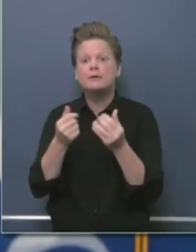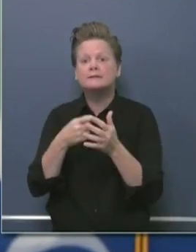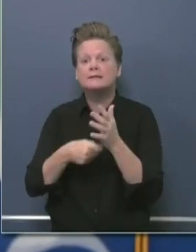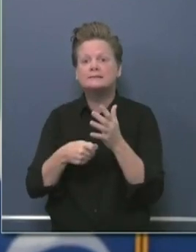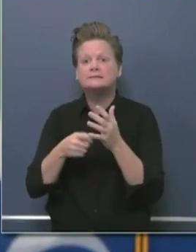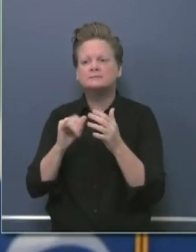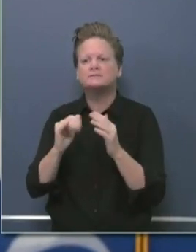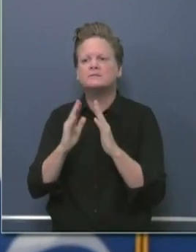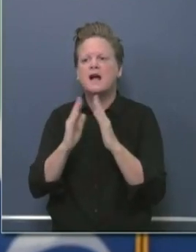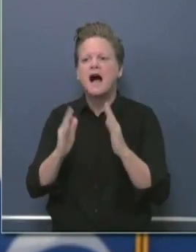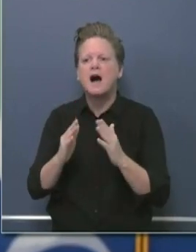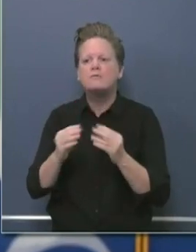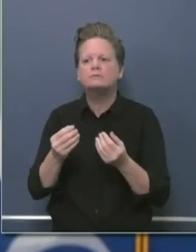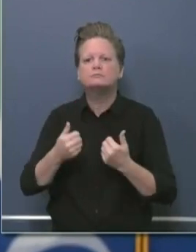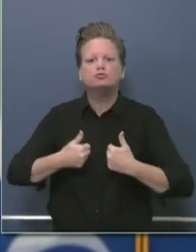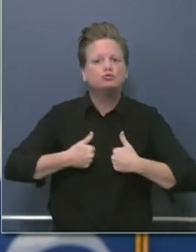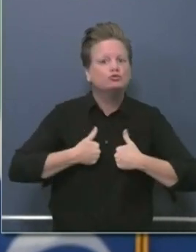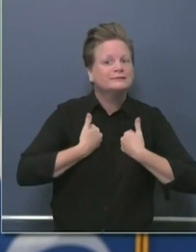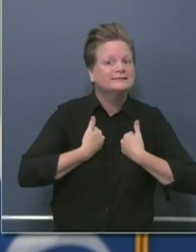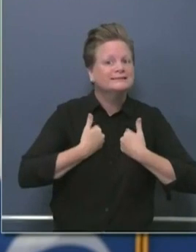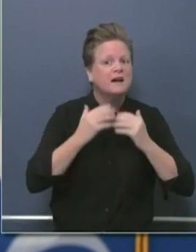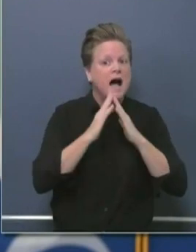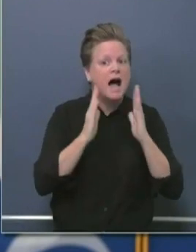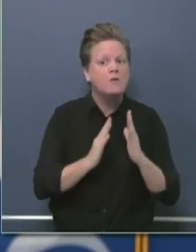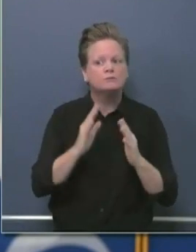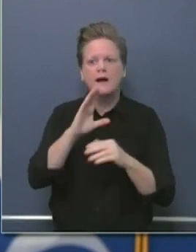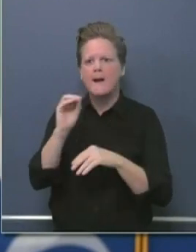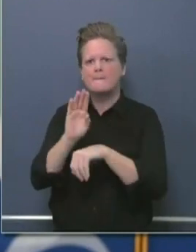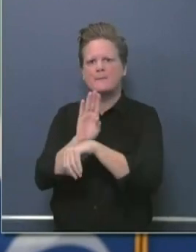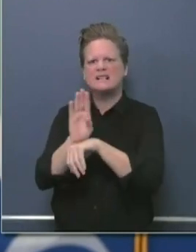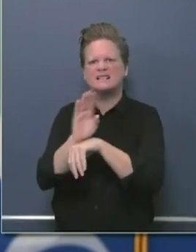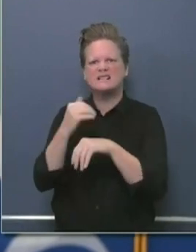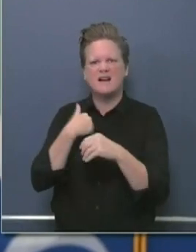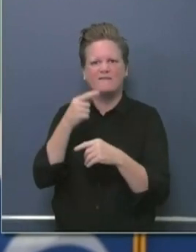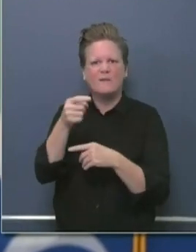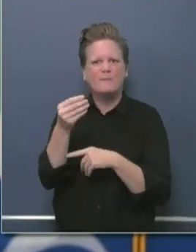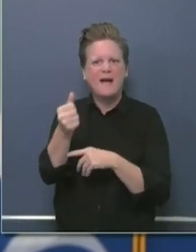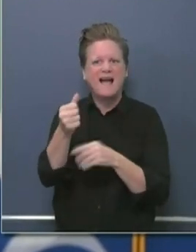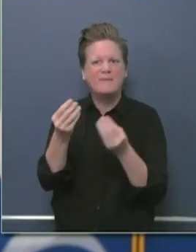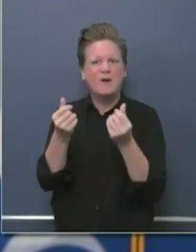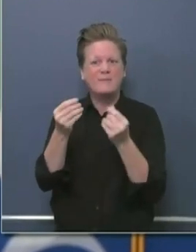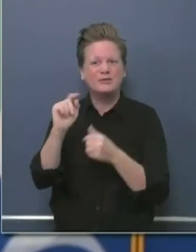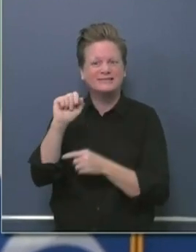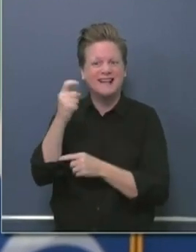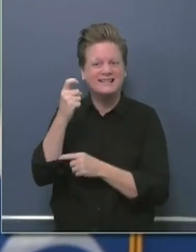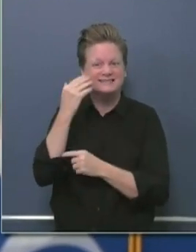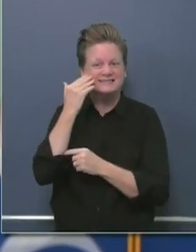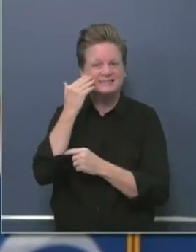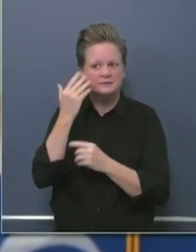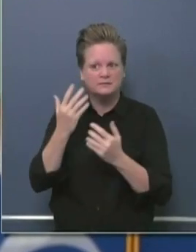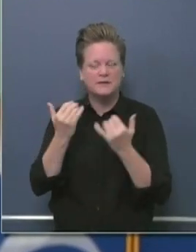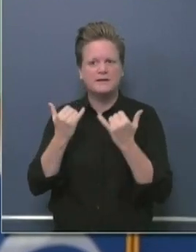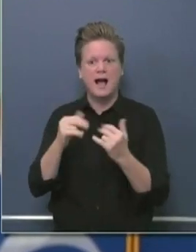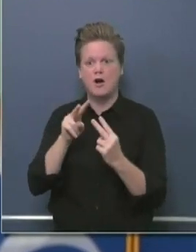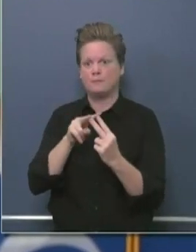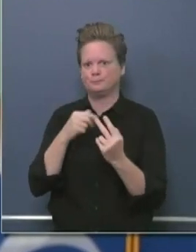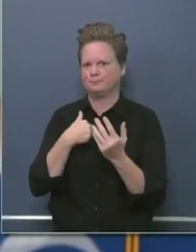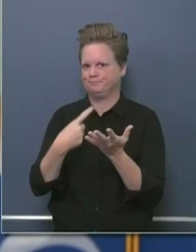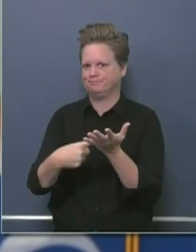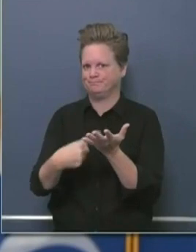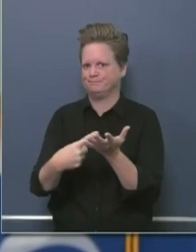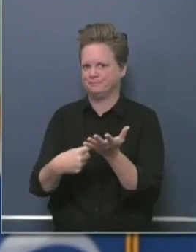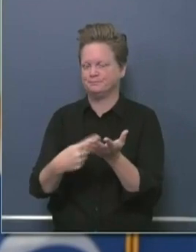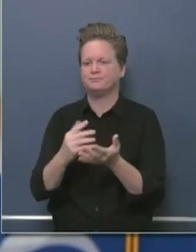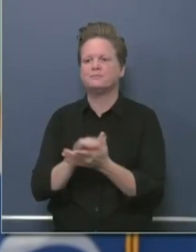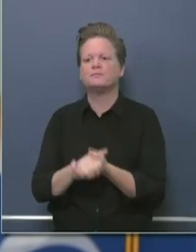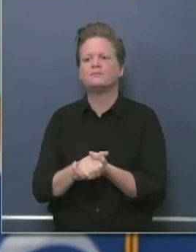for residences as well as business, the personal business property tax that people are required to pay north of